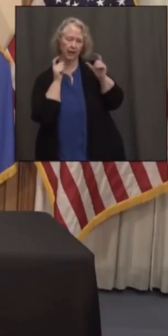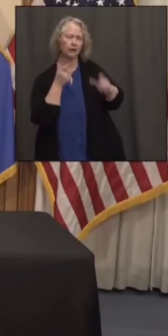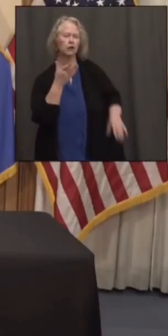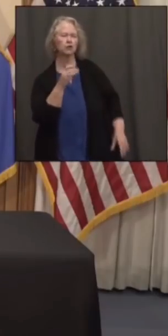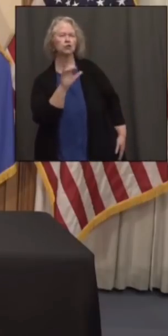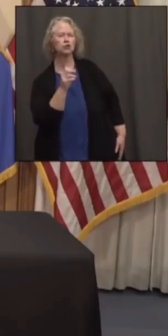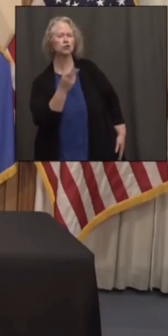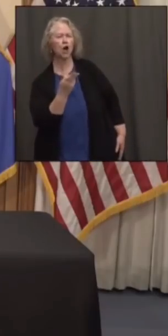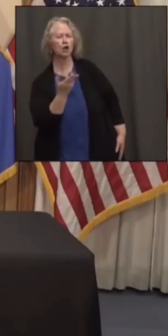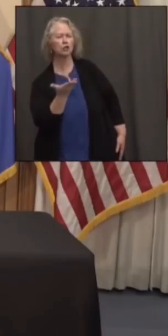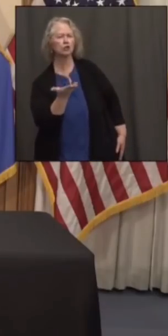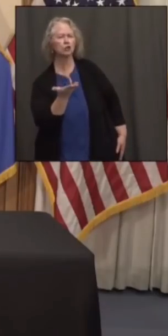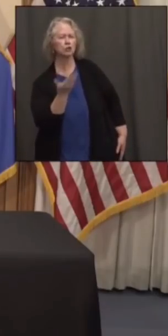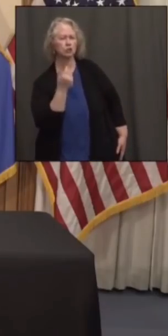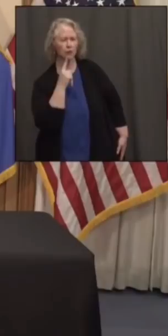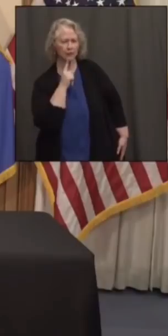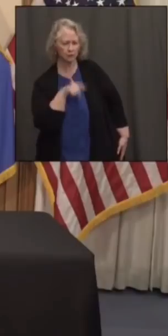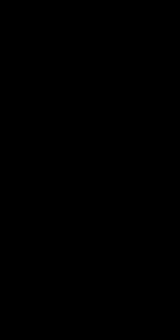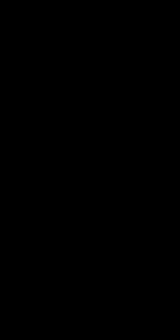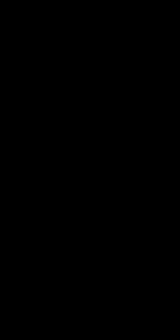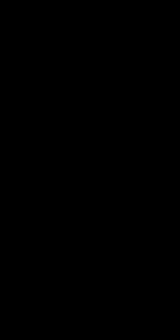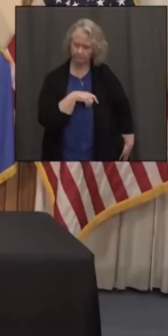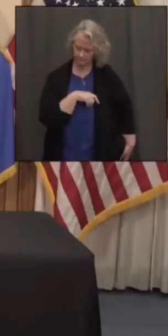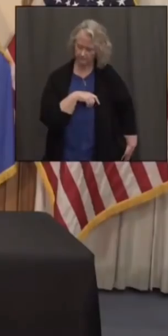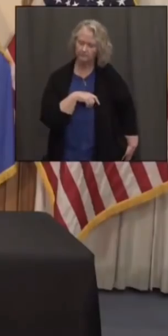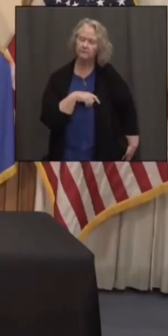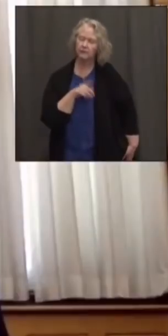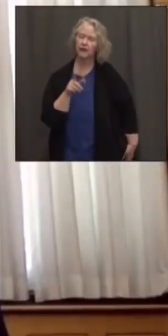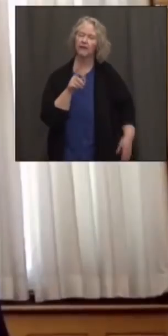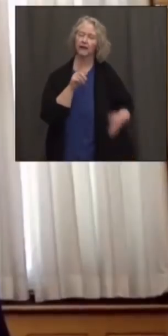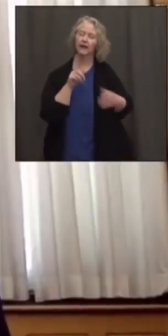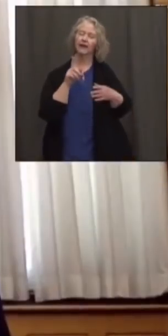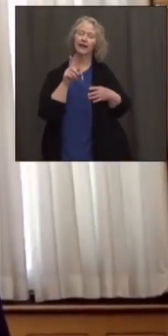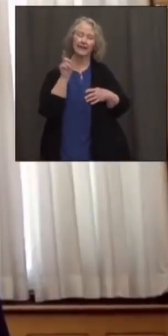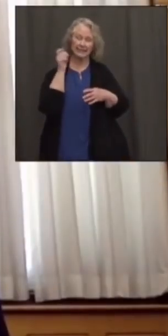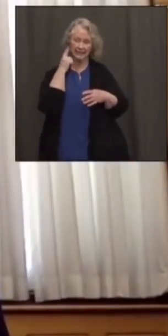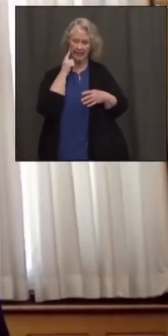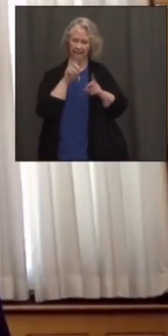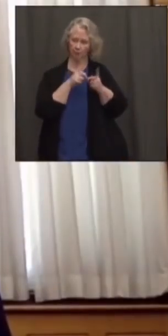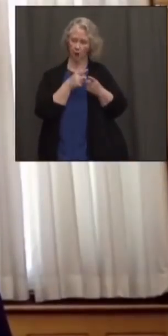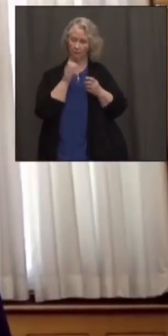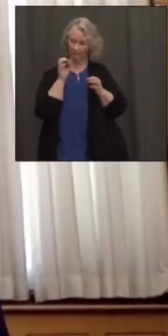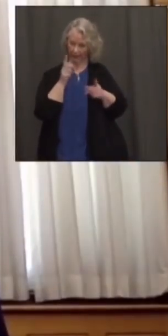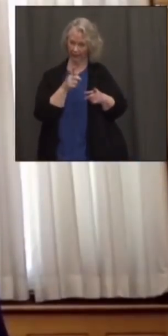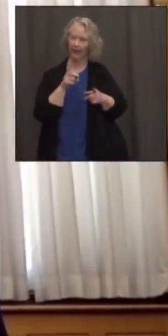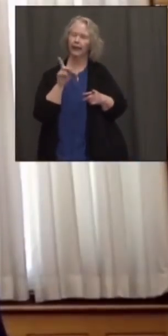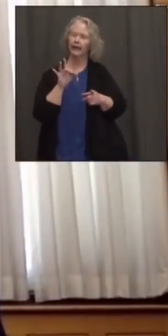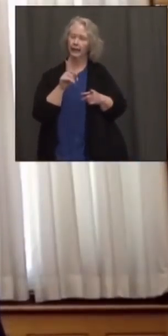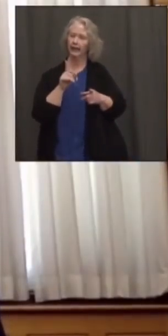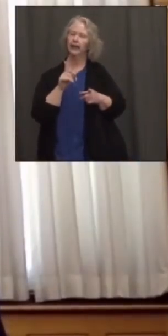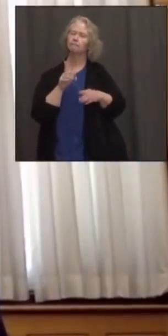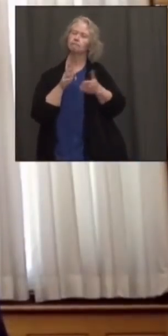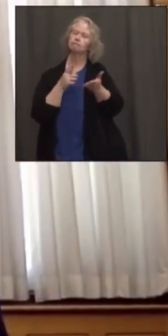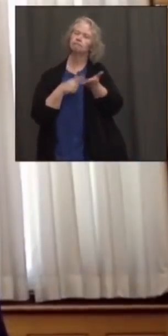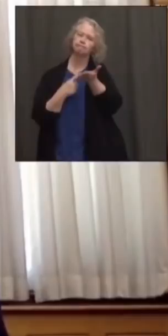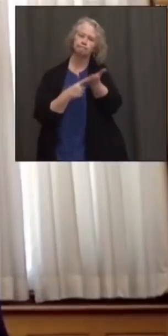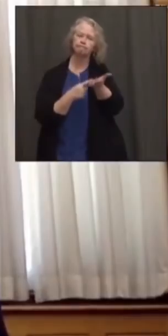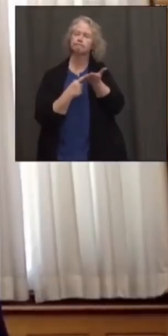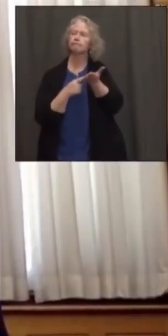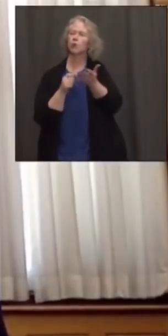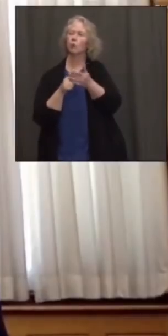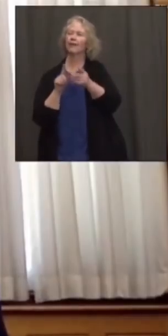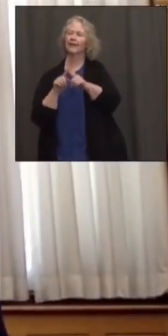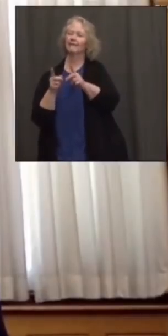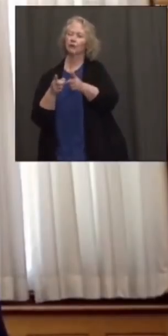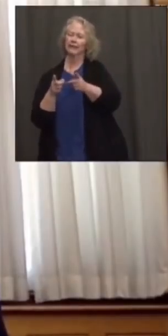can answer that more precisely. Yeah. So Education has issued additional guidance to districts in the